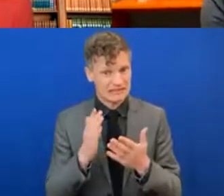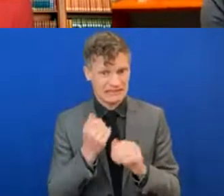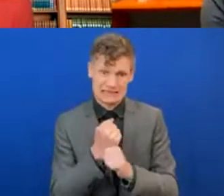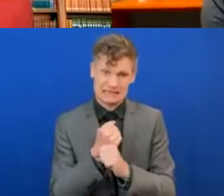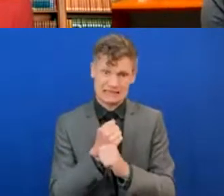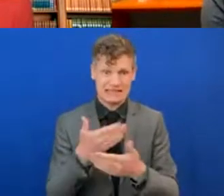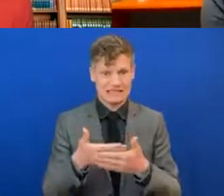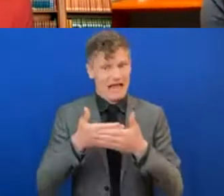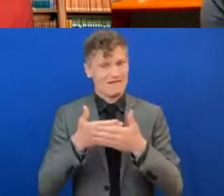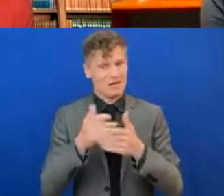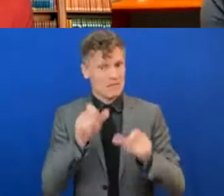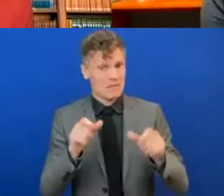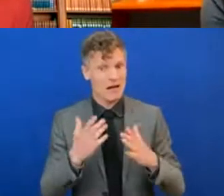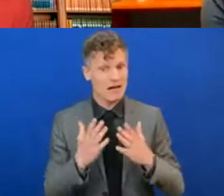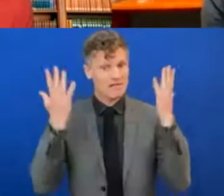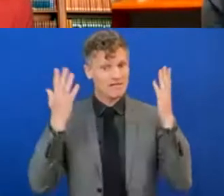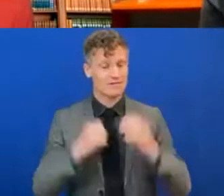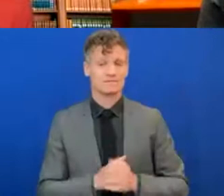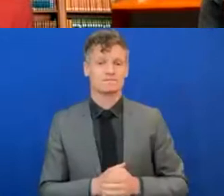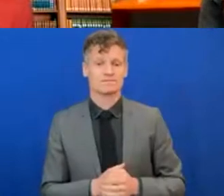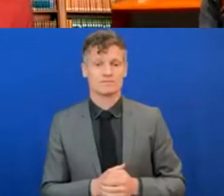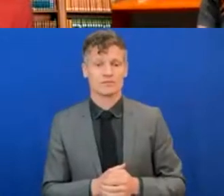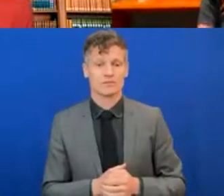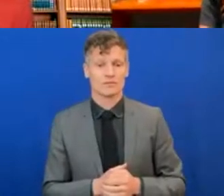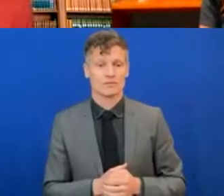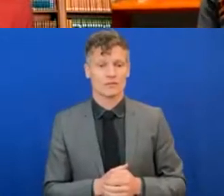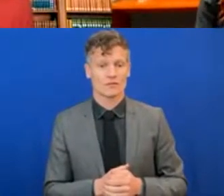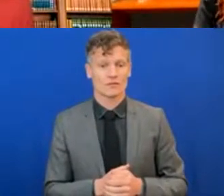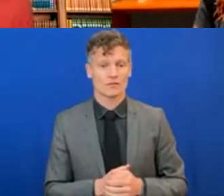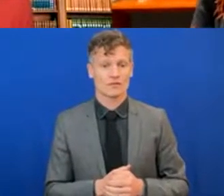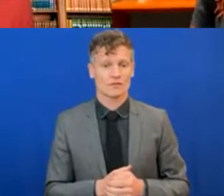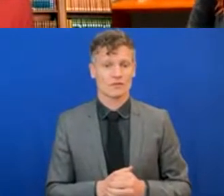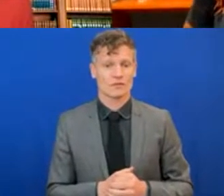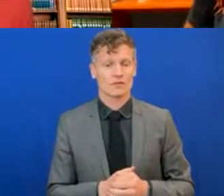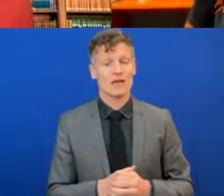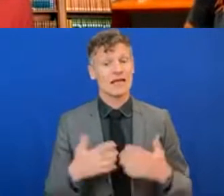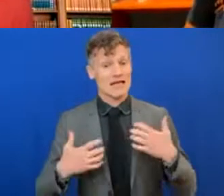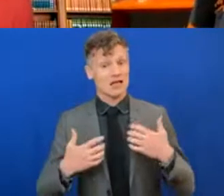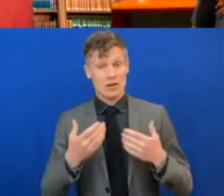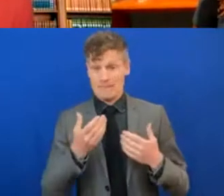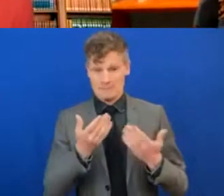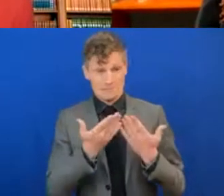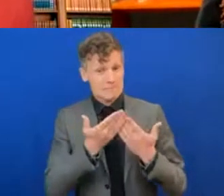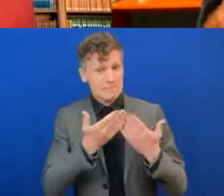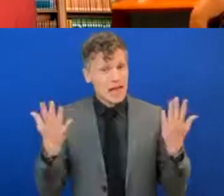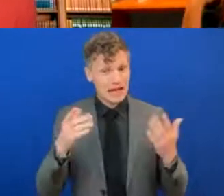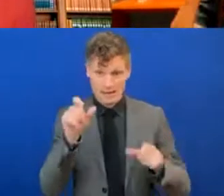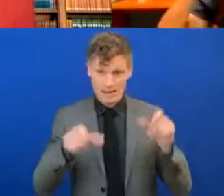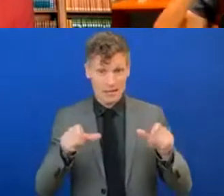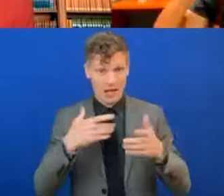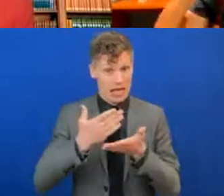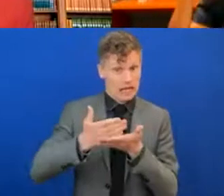people, more than half of whom are women, remain financially excluded from the digital economy. This can mean